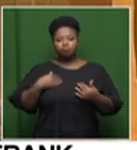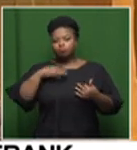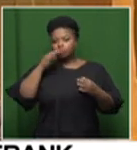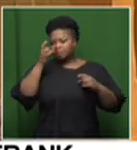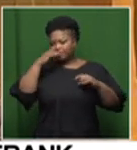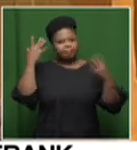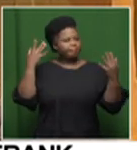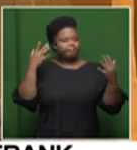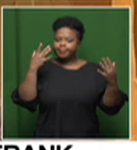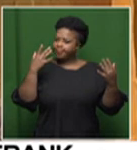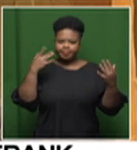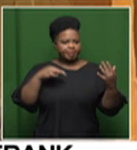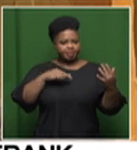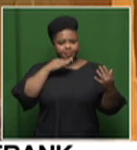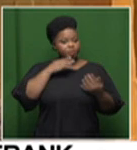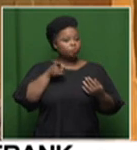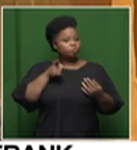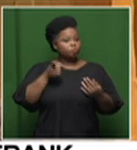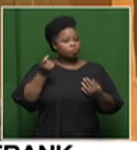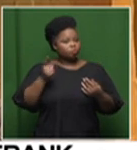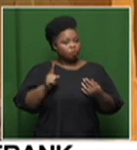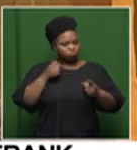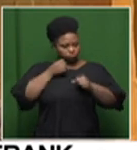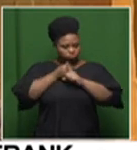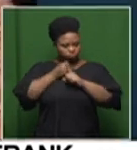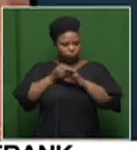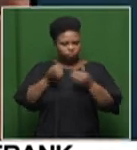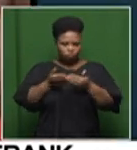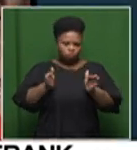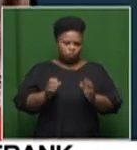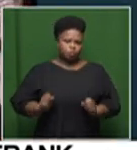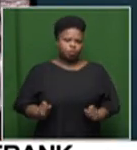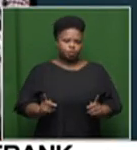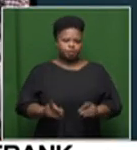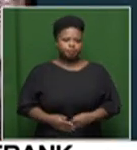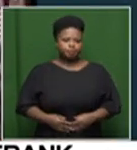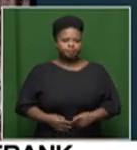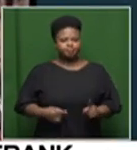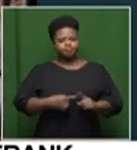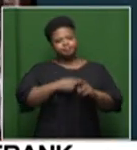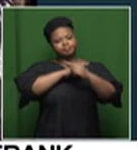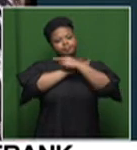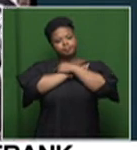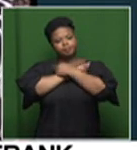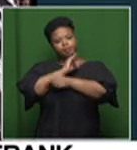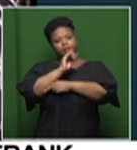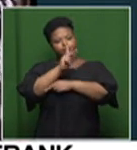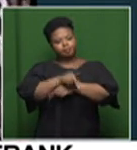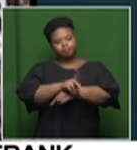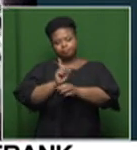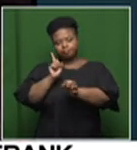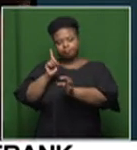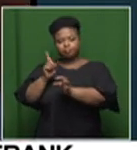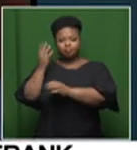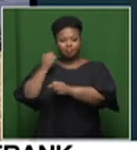you are actually charting a way forward. Mdialose retired from the Inka Ata Freedom Party